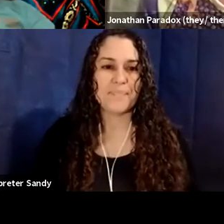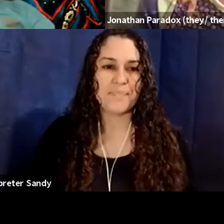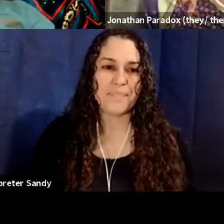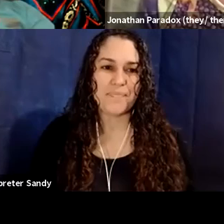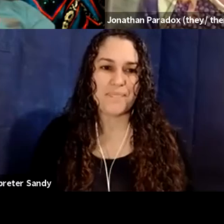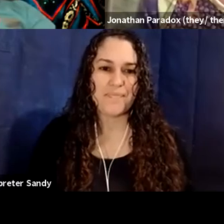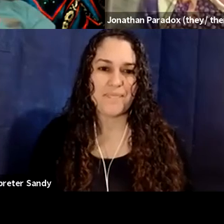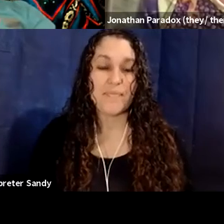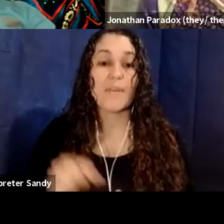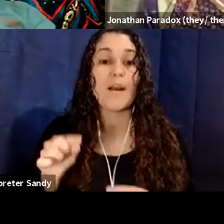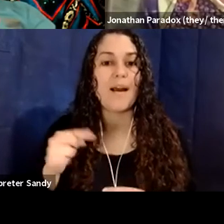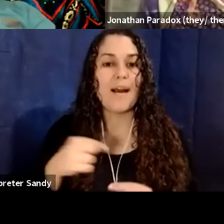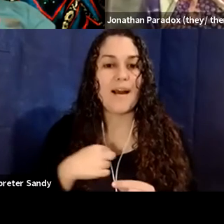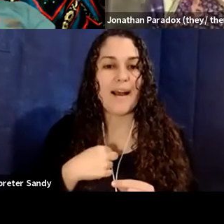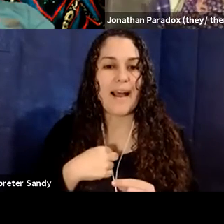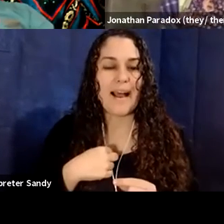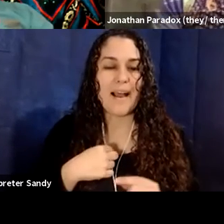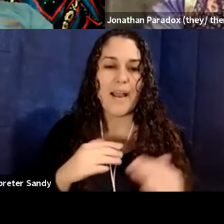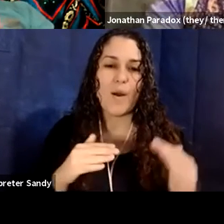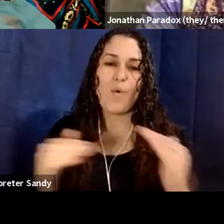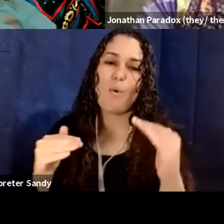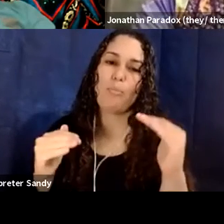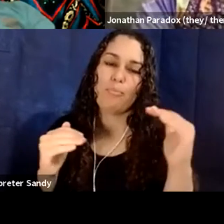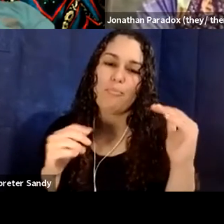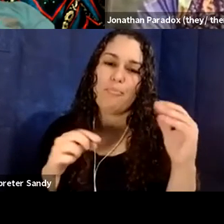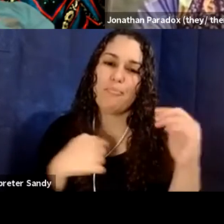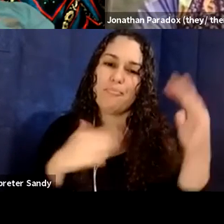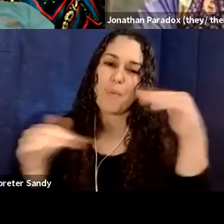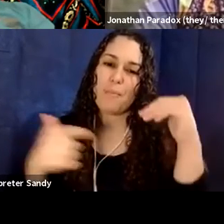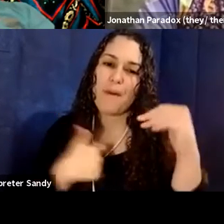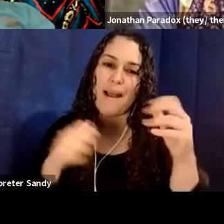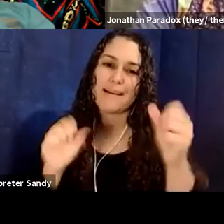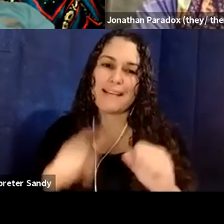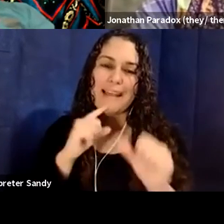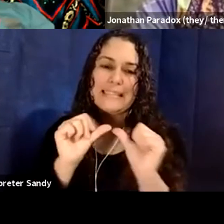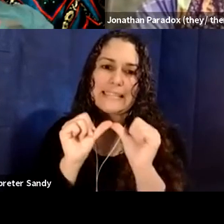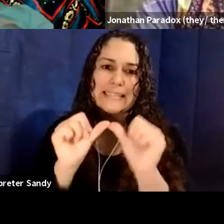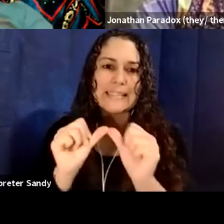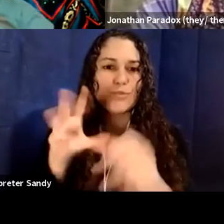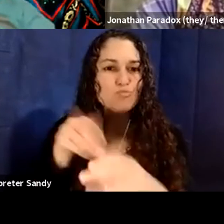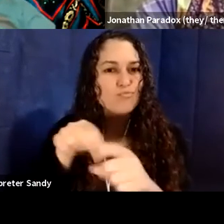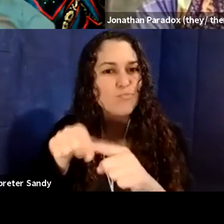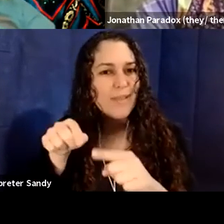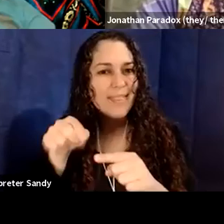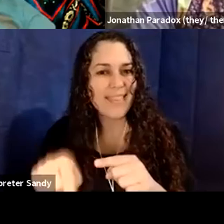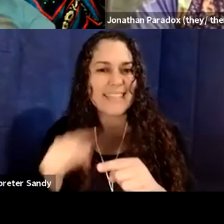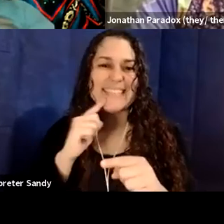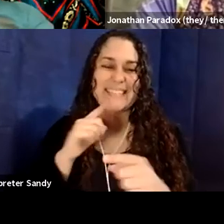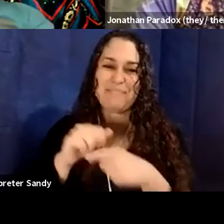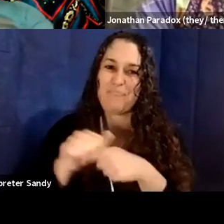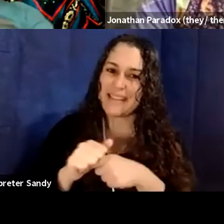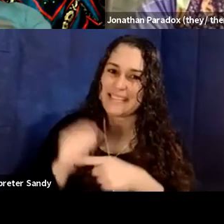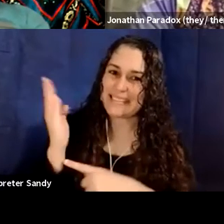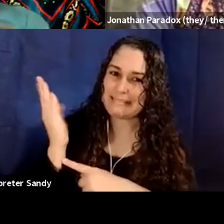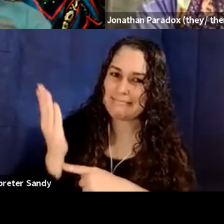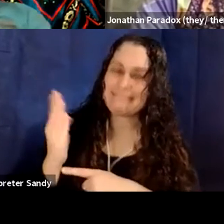I hope that I will be able to continue practicing this so that it will be smoother next time and that